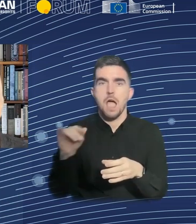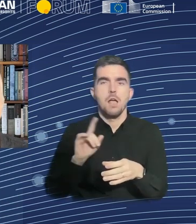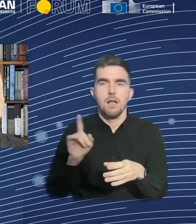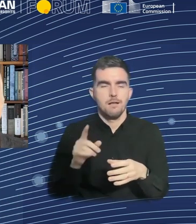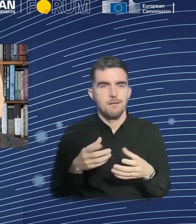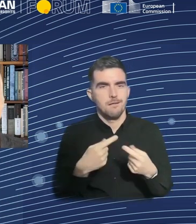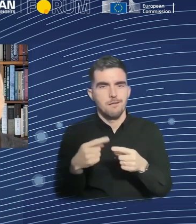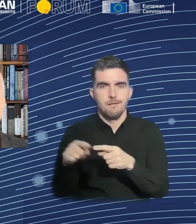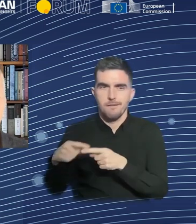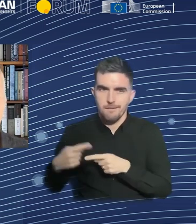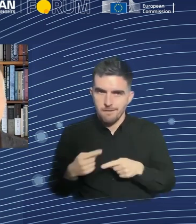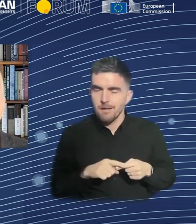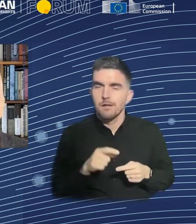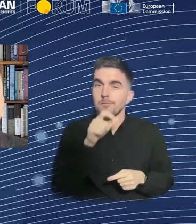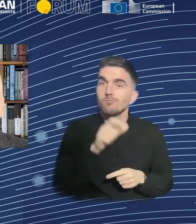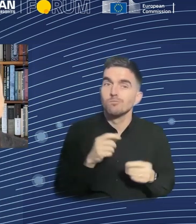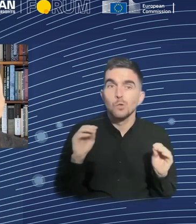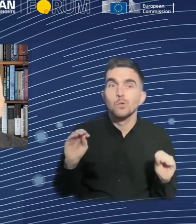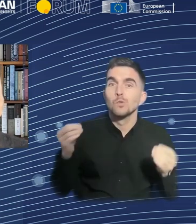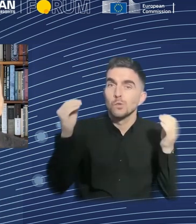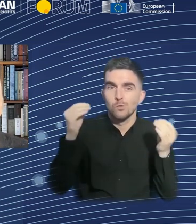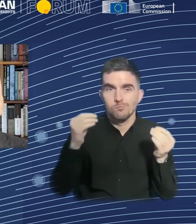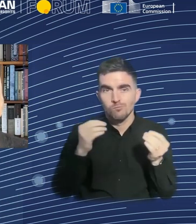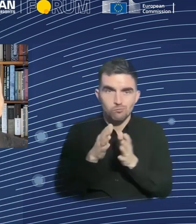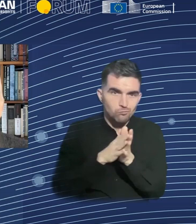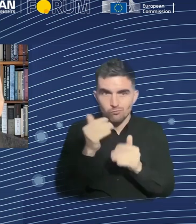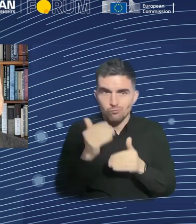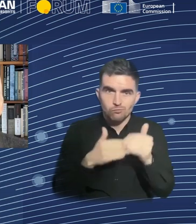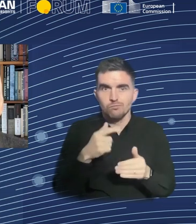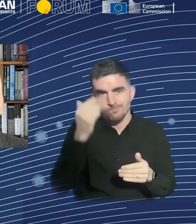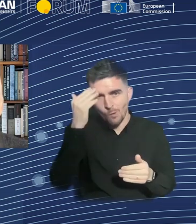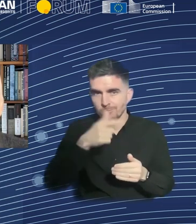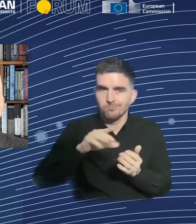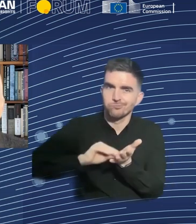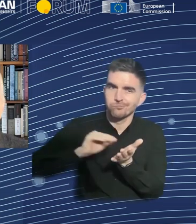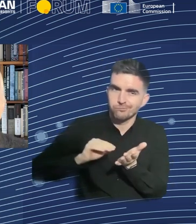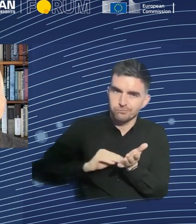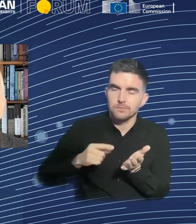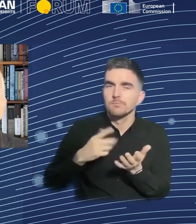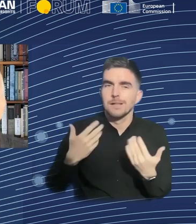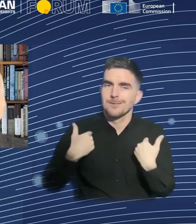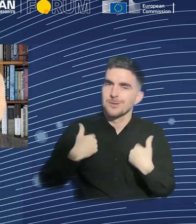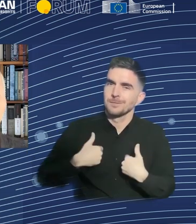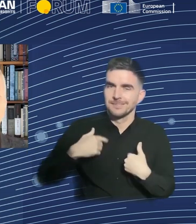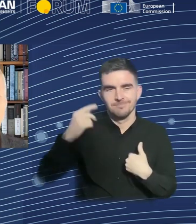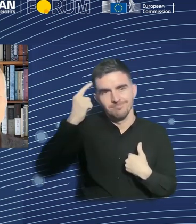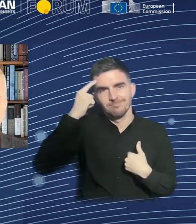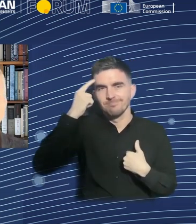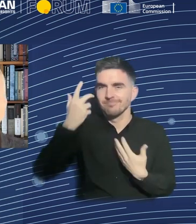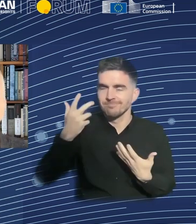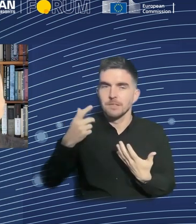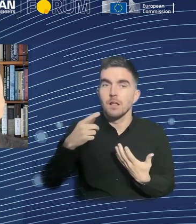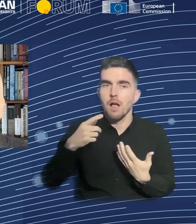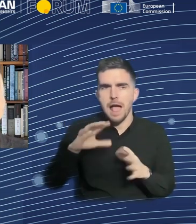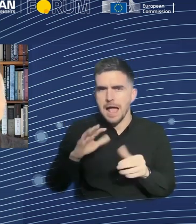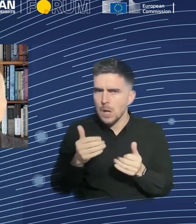And he said, to solve the alignment problem, we need a new paradigm for building AI. We need to start from the bottom up rather than